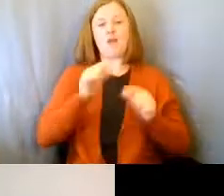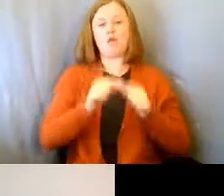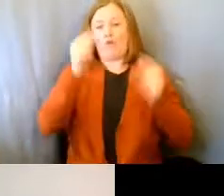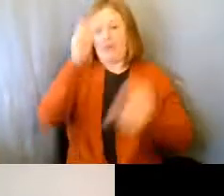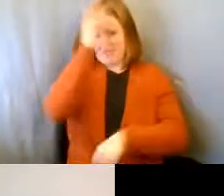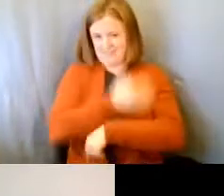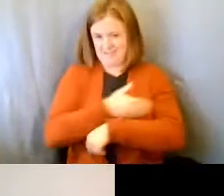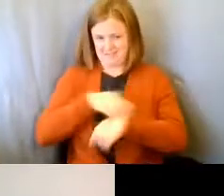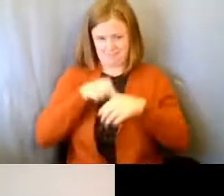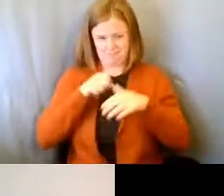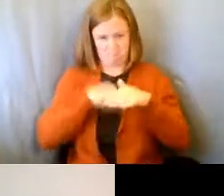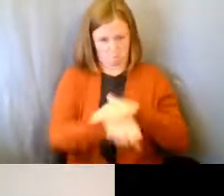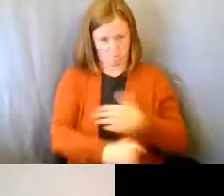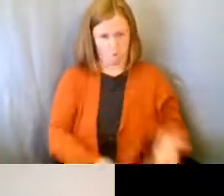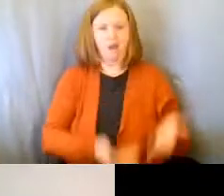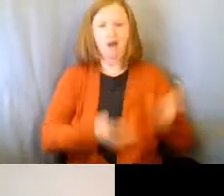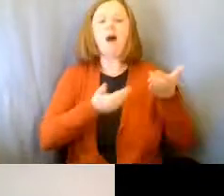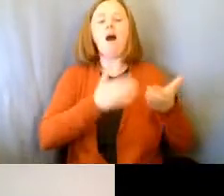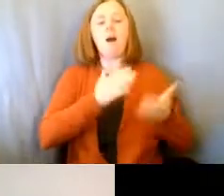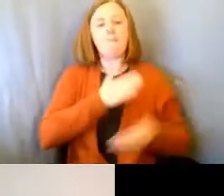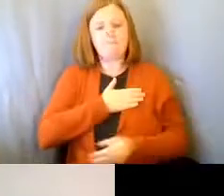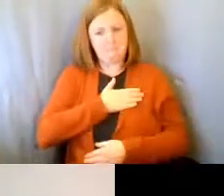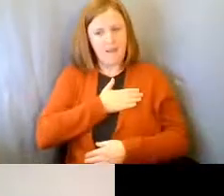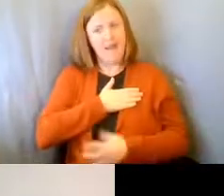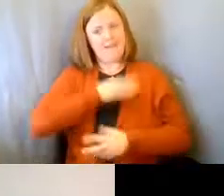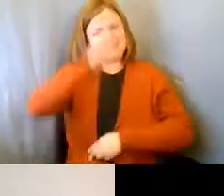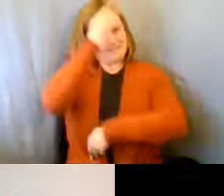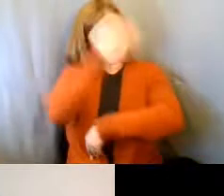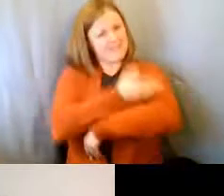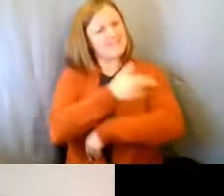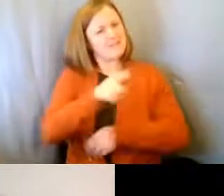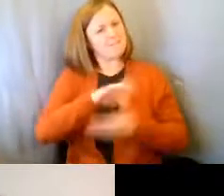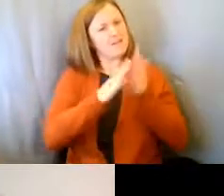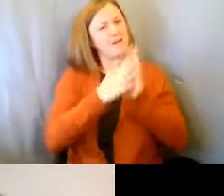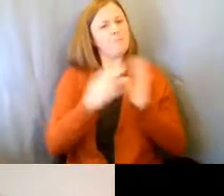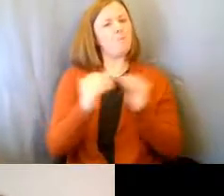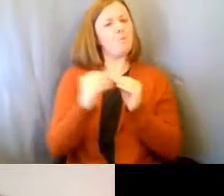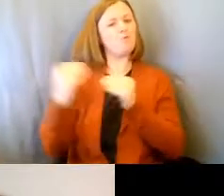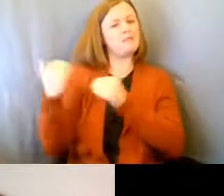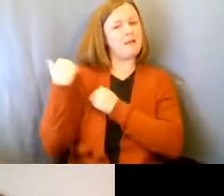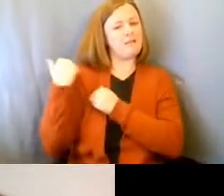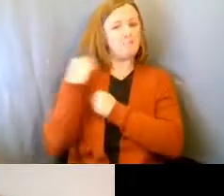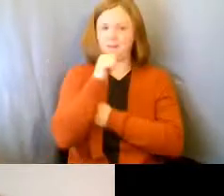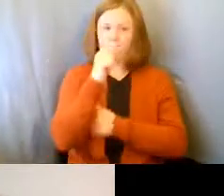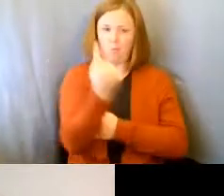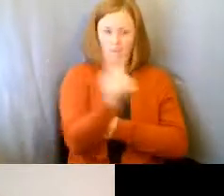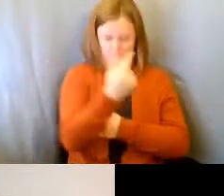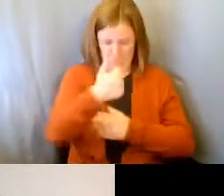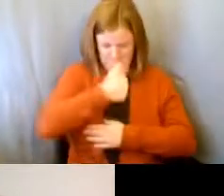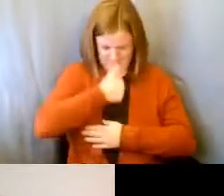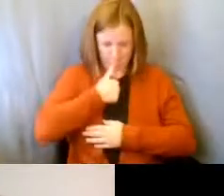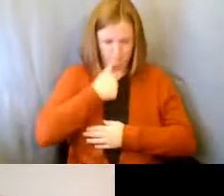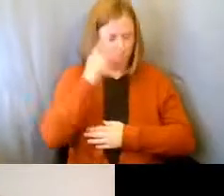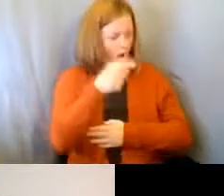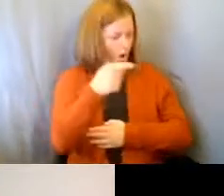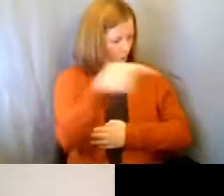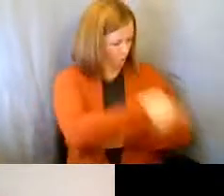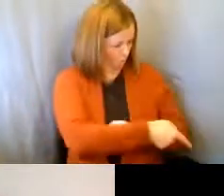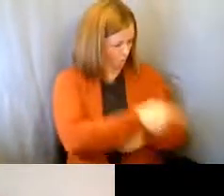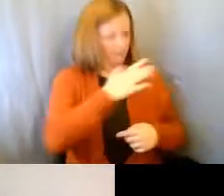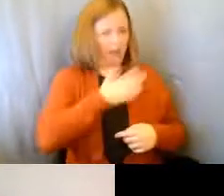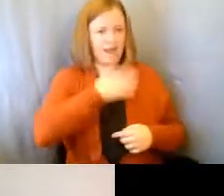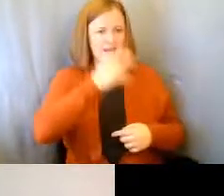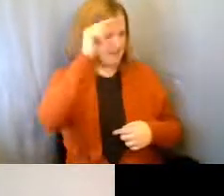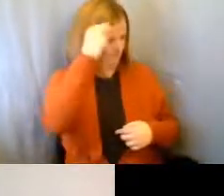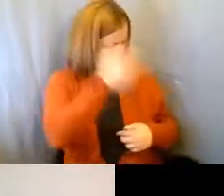then my sons had to become responsible for someone else. And that really made a difference.